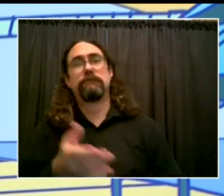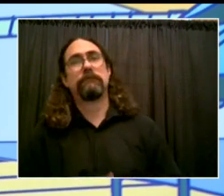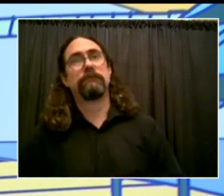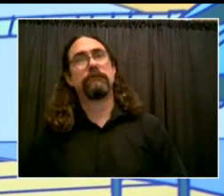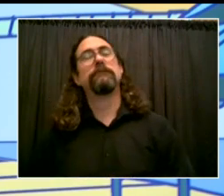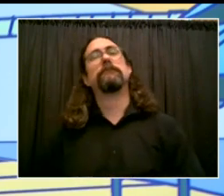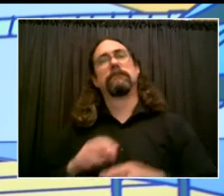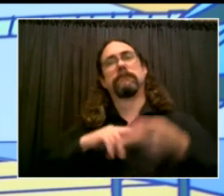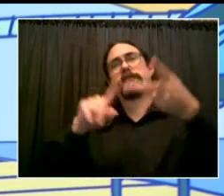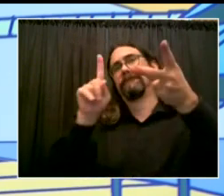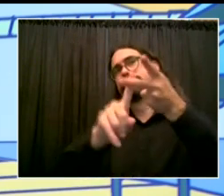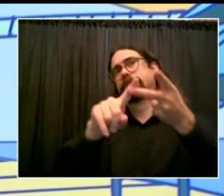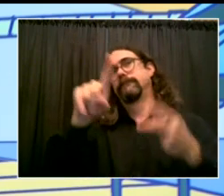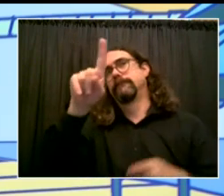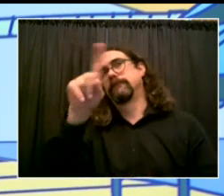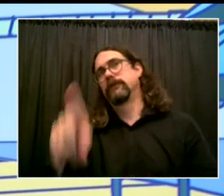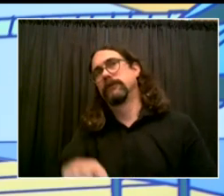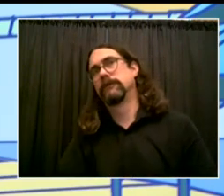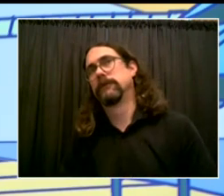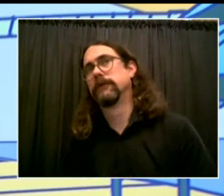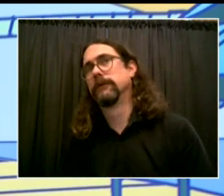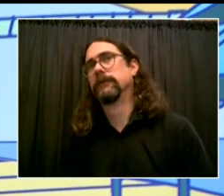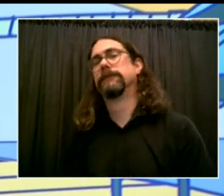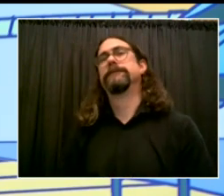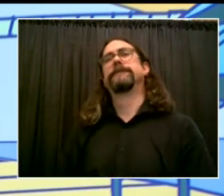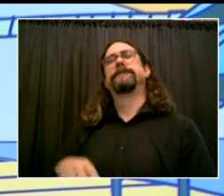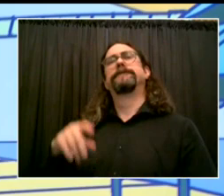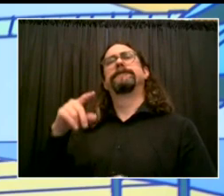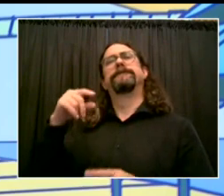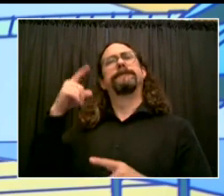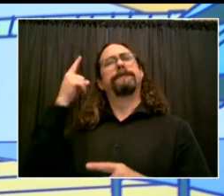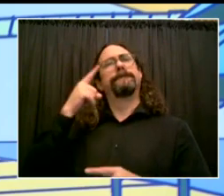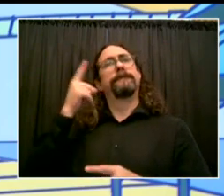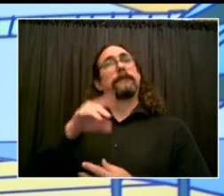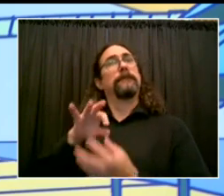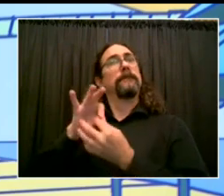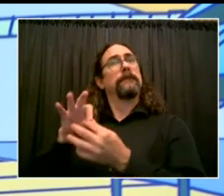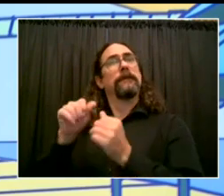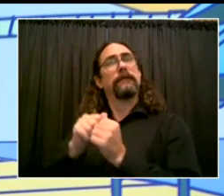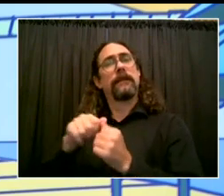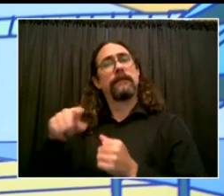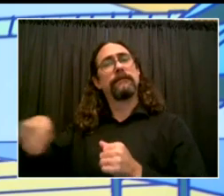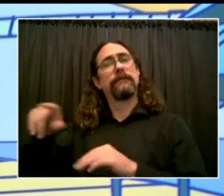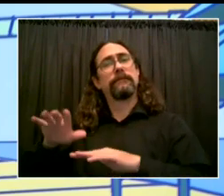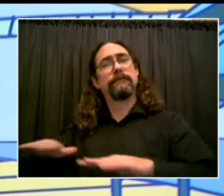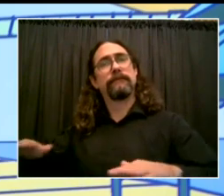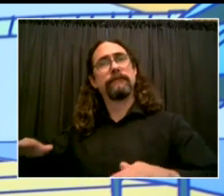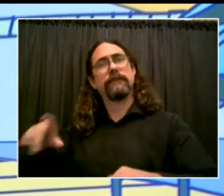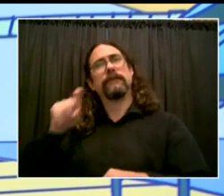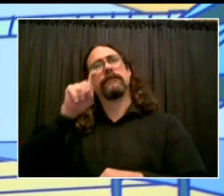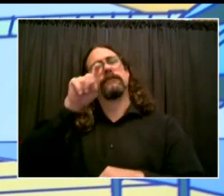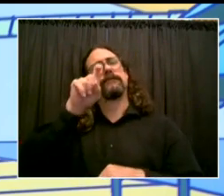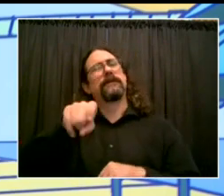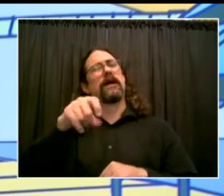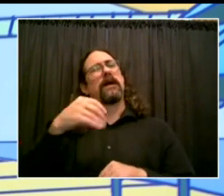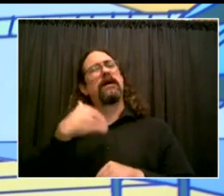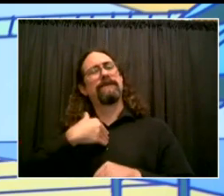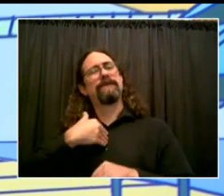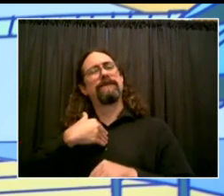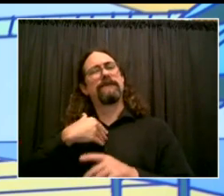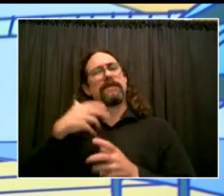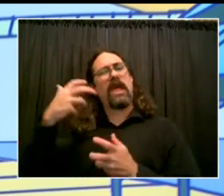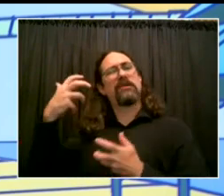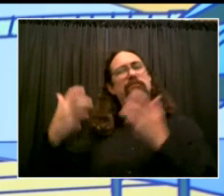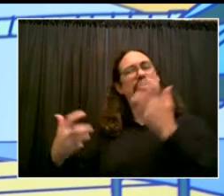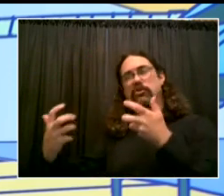conditions. Does the city have an estimate on how large that pool is going to be? And